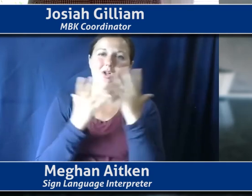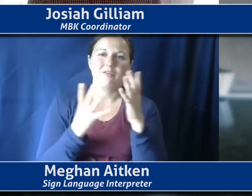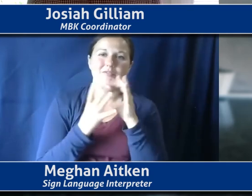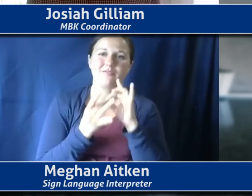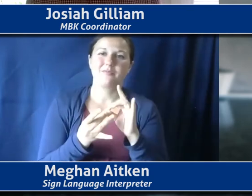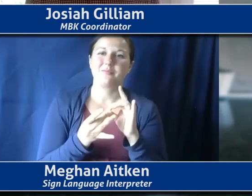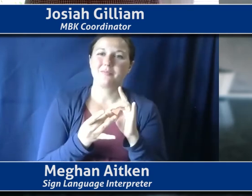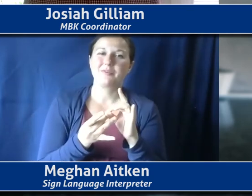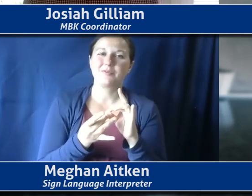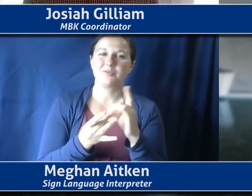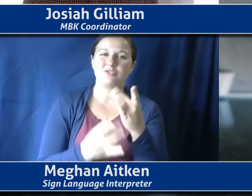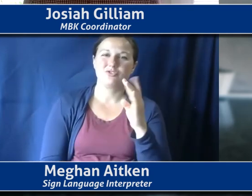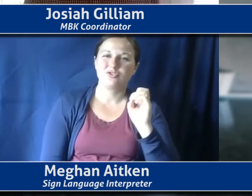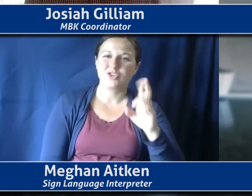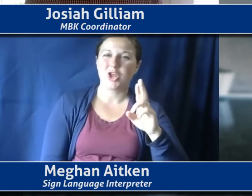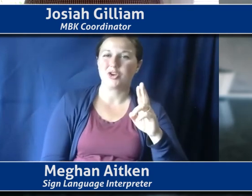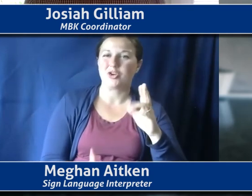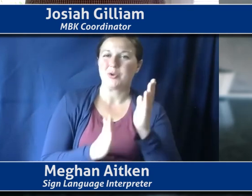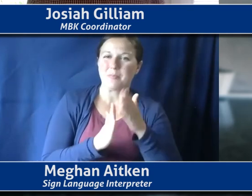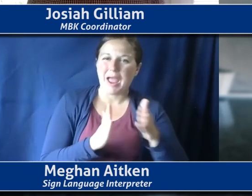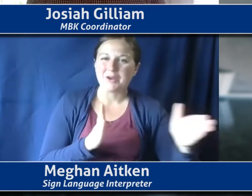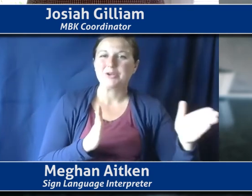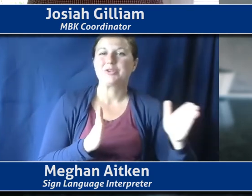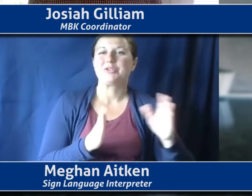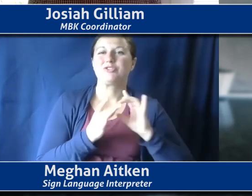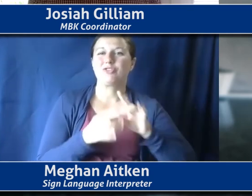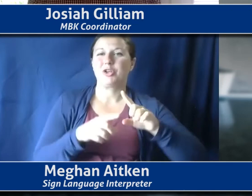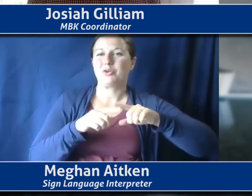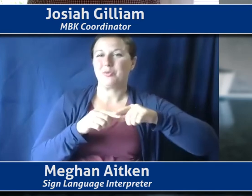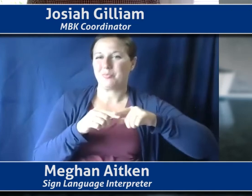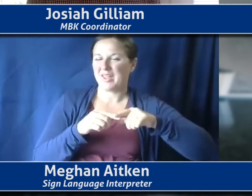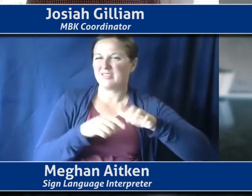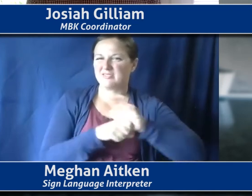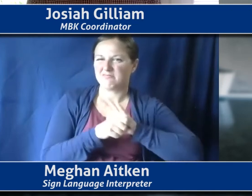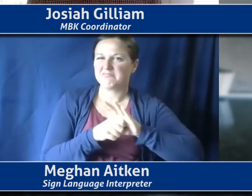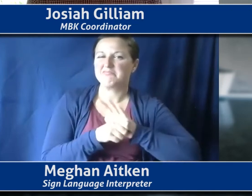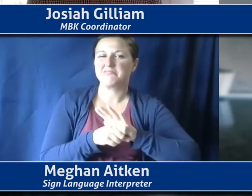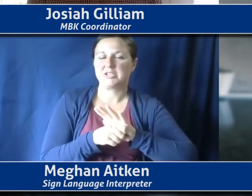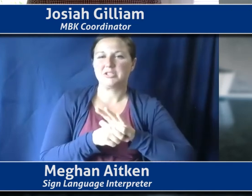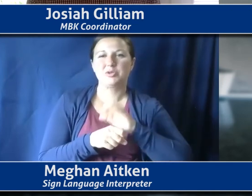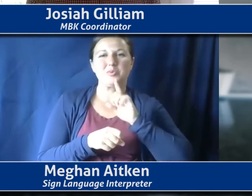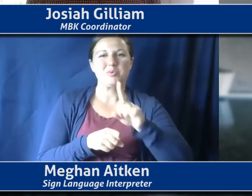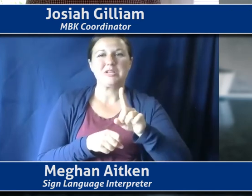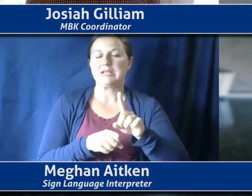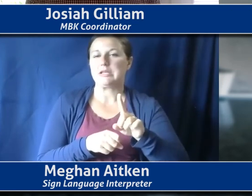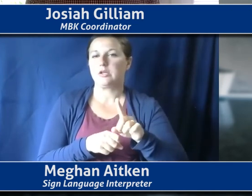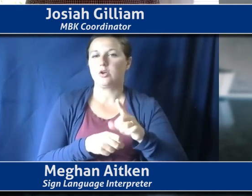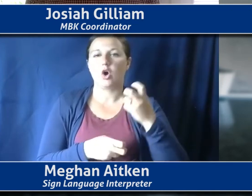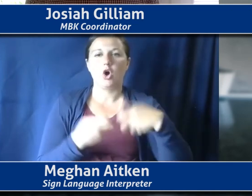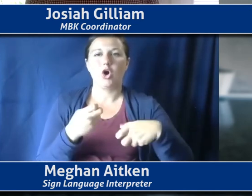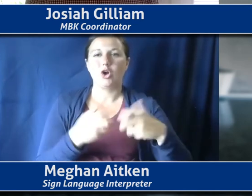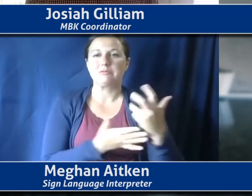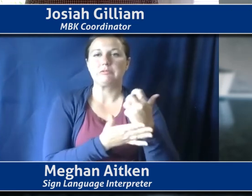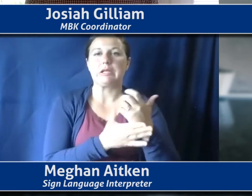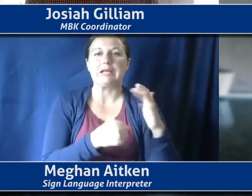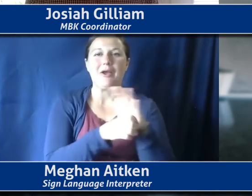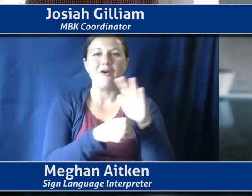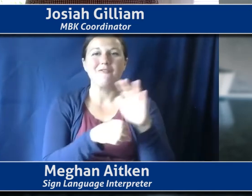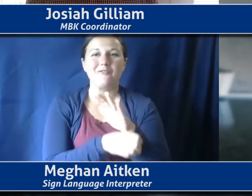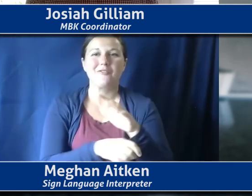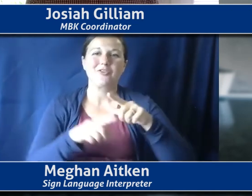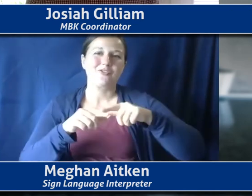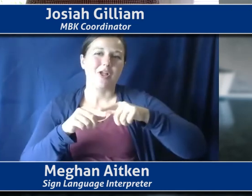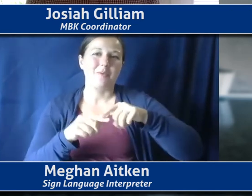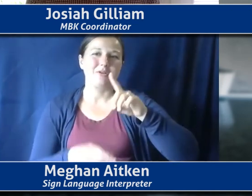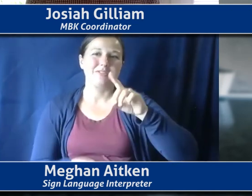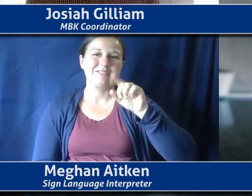uh, barriers. Um, we're certainly very far from having reliable data about people who are gender non-binary or trans. Um, and